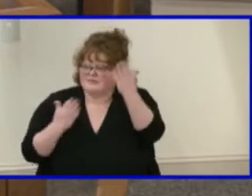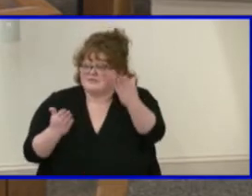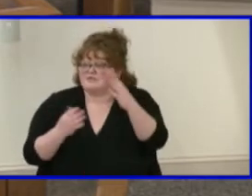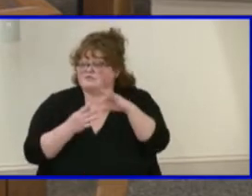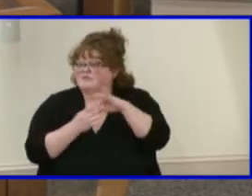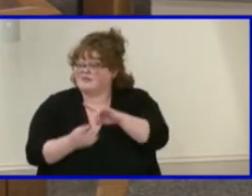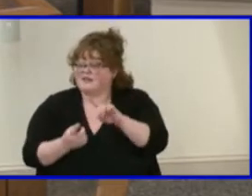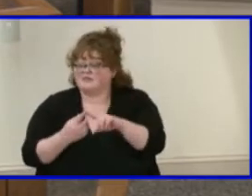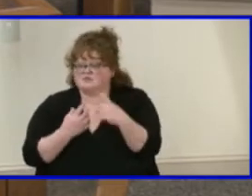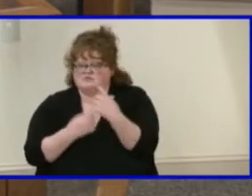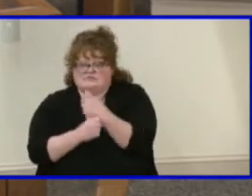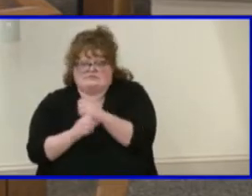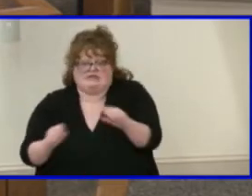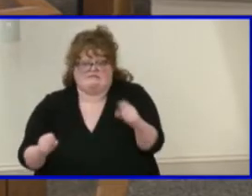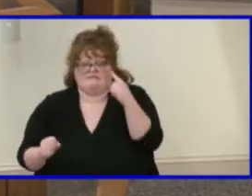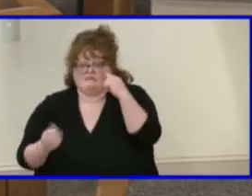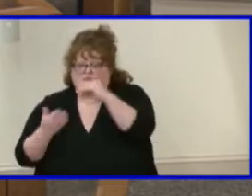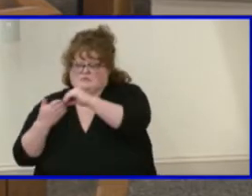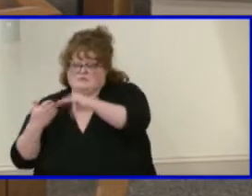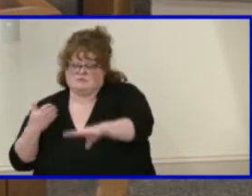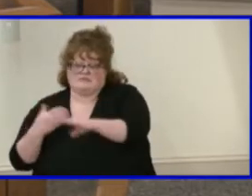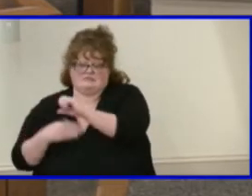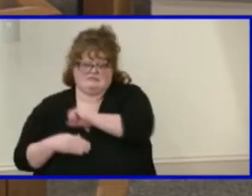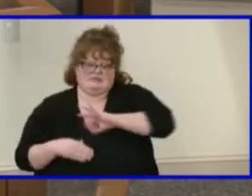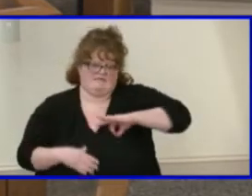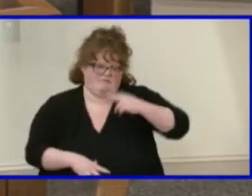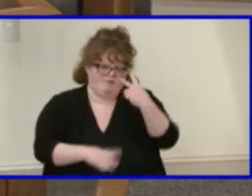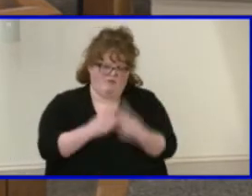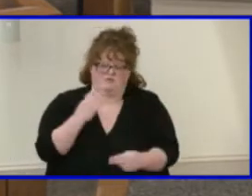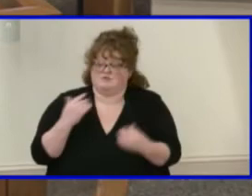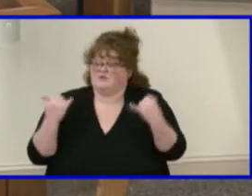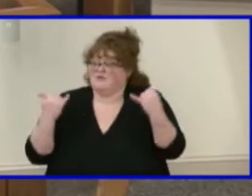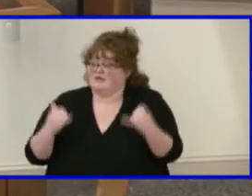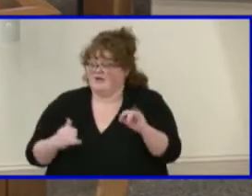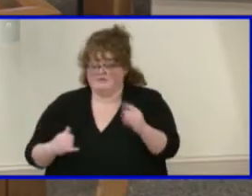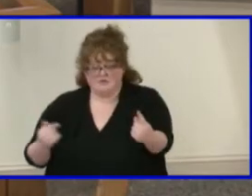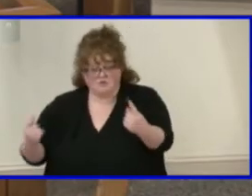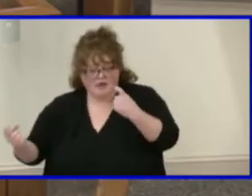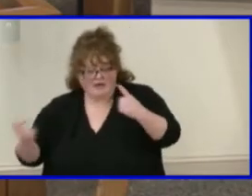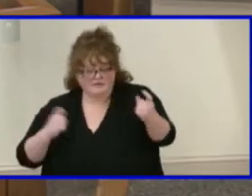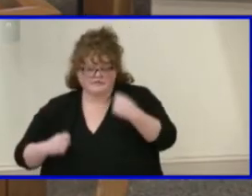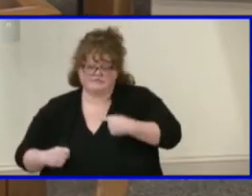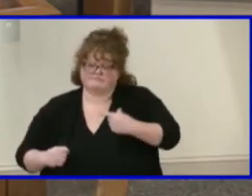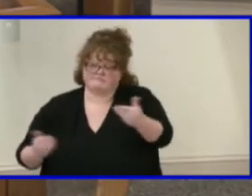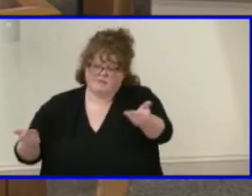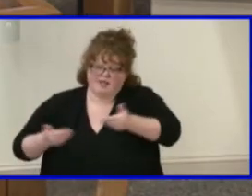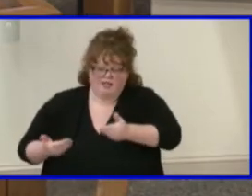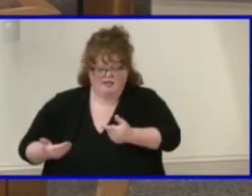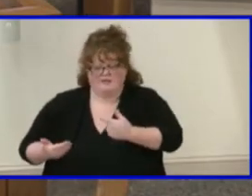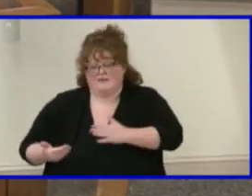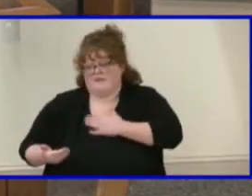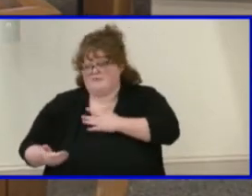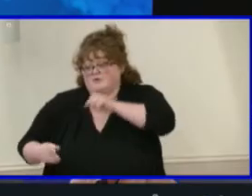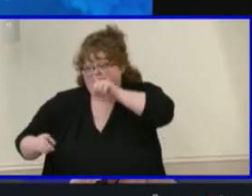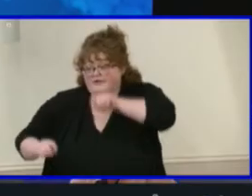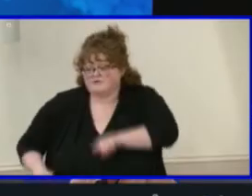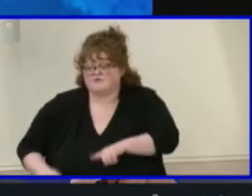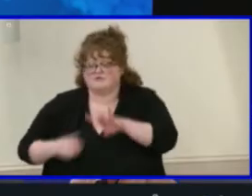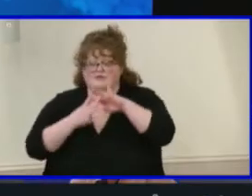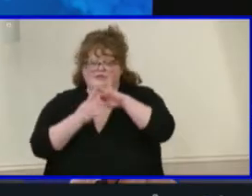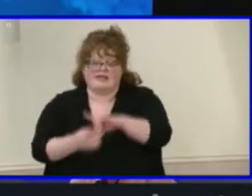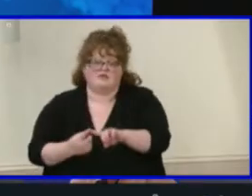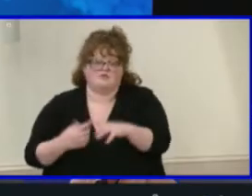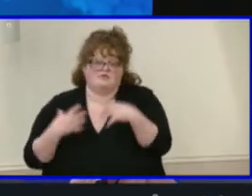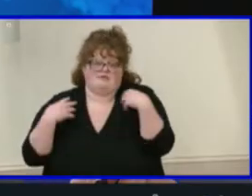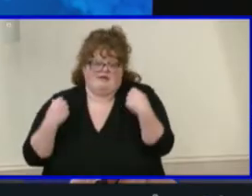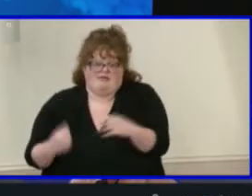safety. And at this point, Ms. Gilbert and I would be happy to answer any questions you may have related to the work of the health committee